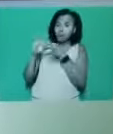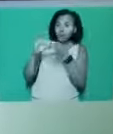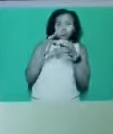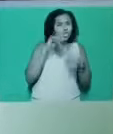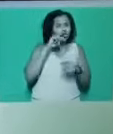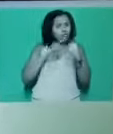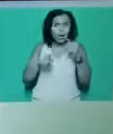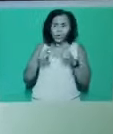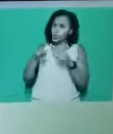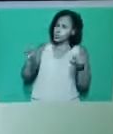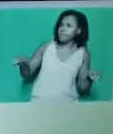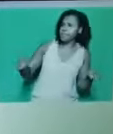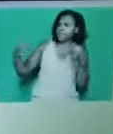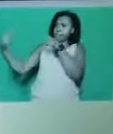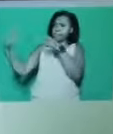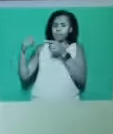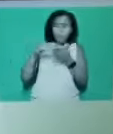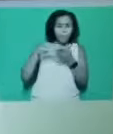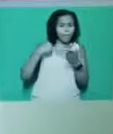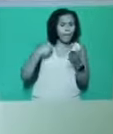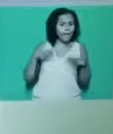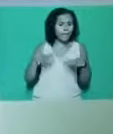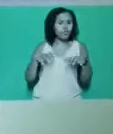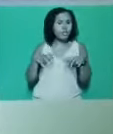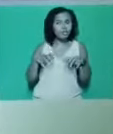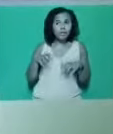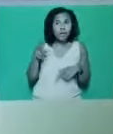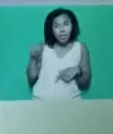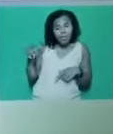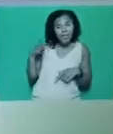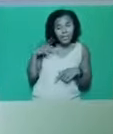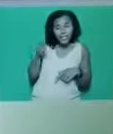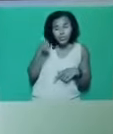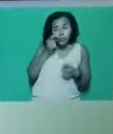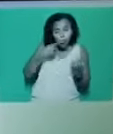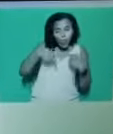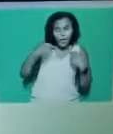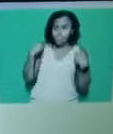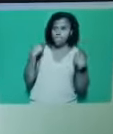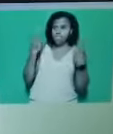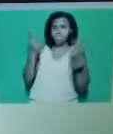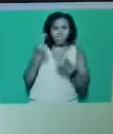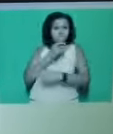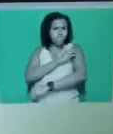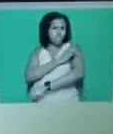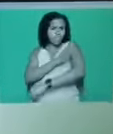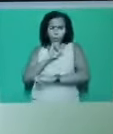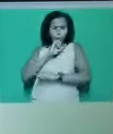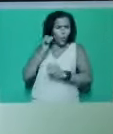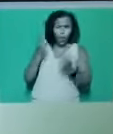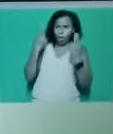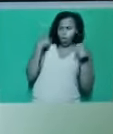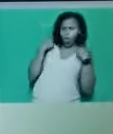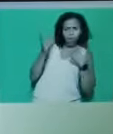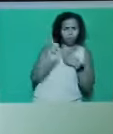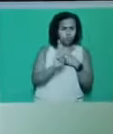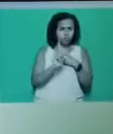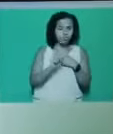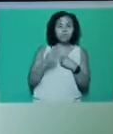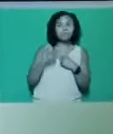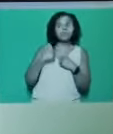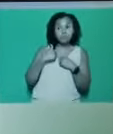The government and the employers need to know we mean business. The campaign should include producing campaign materials,